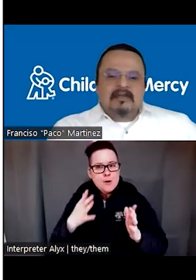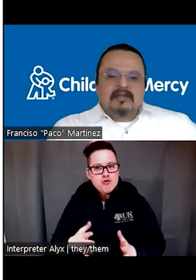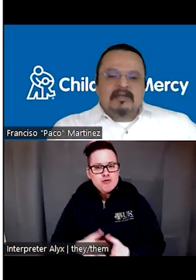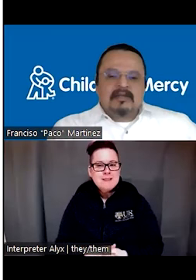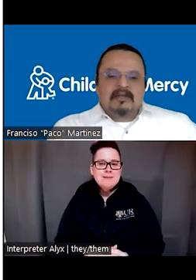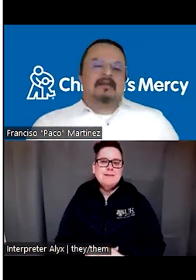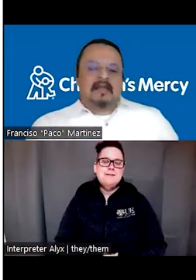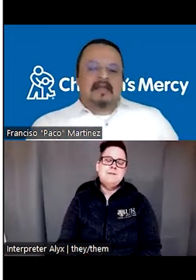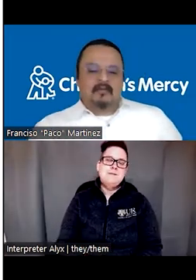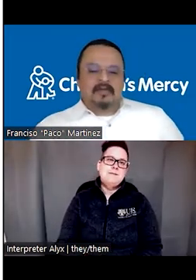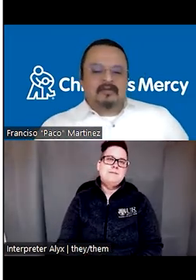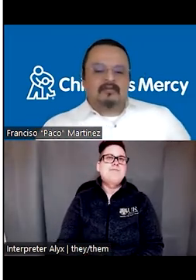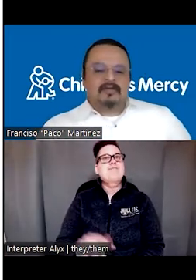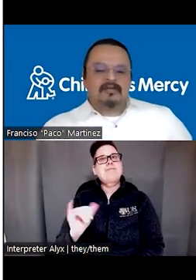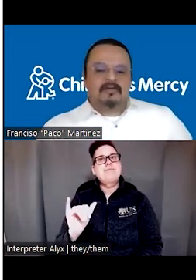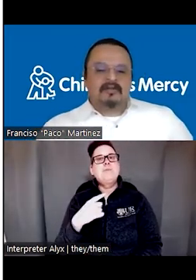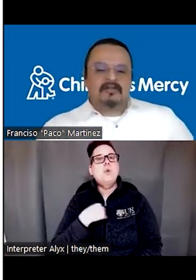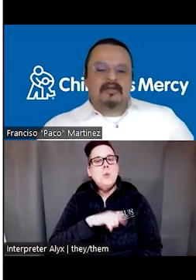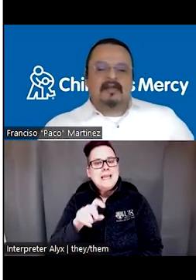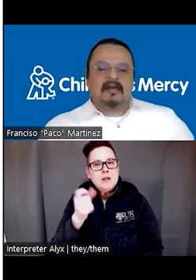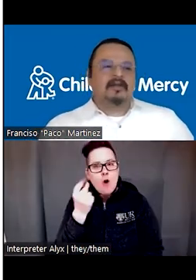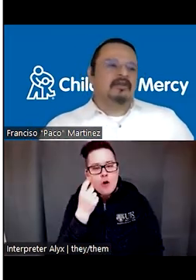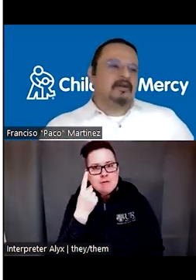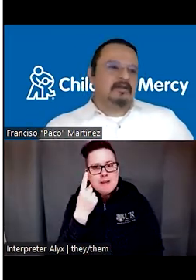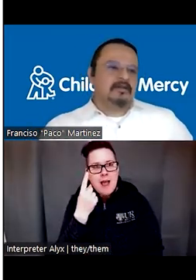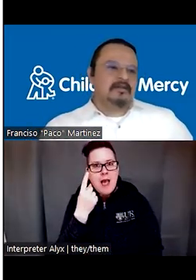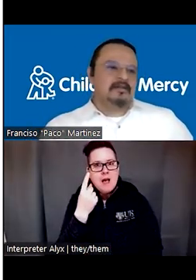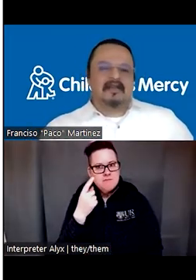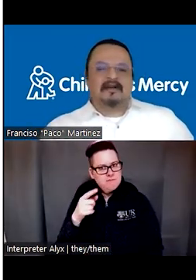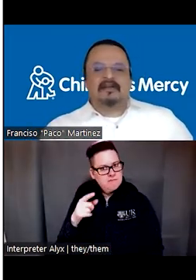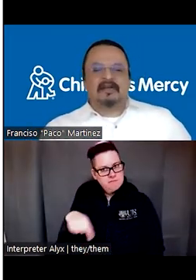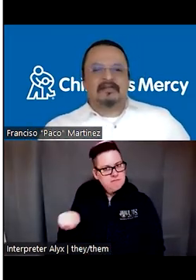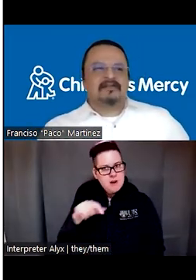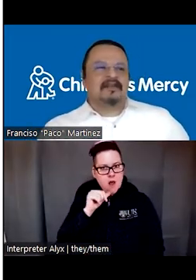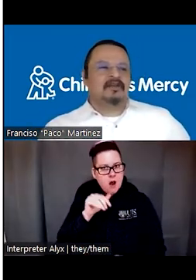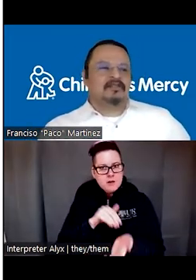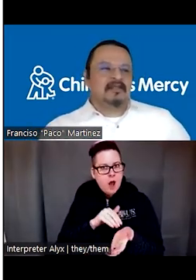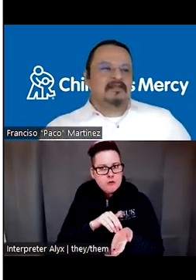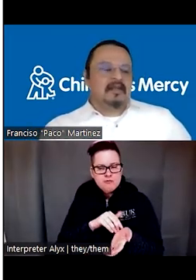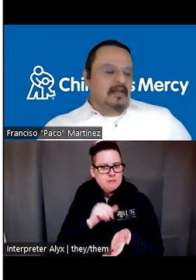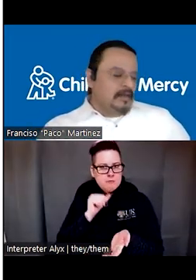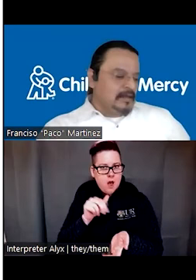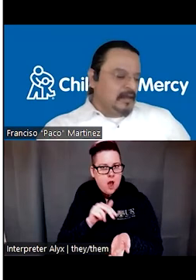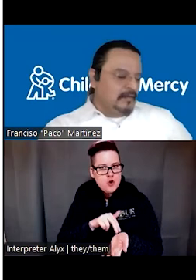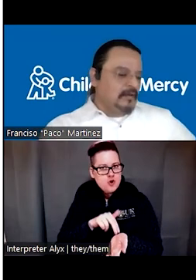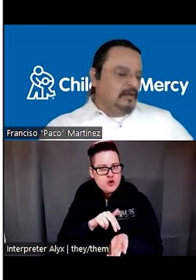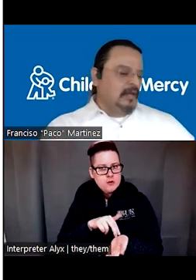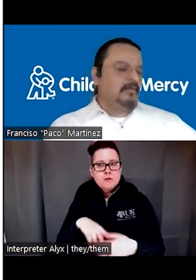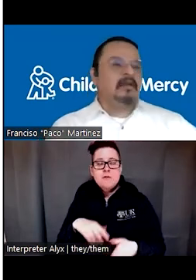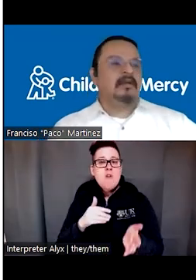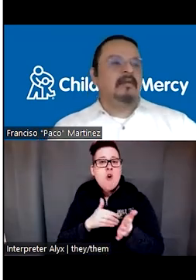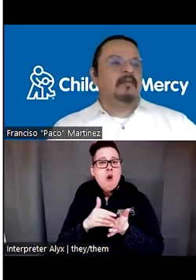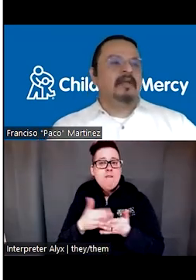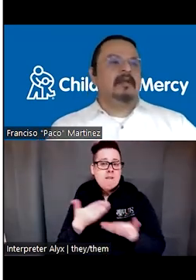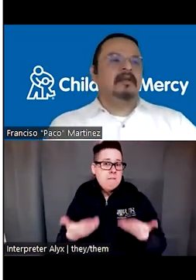like we need to, we need to understand that they are not doctors. They are not nurses in many times. They